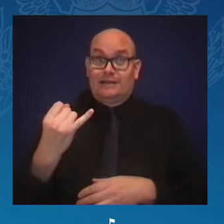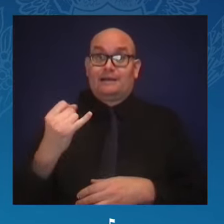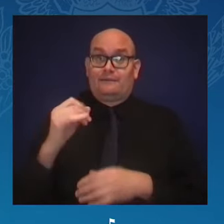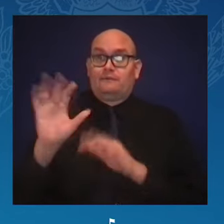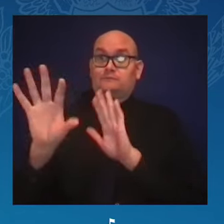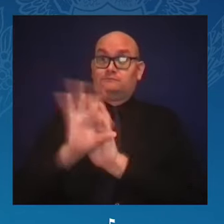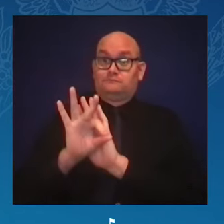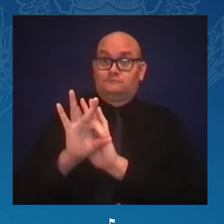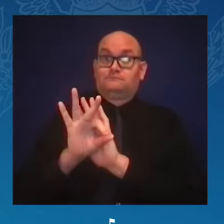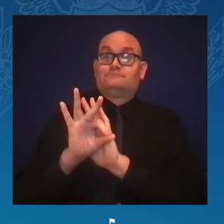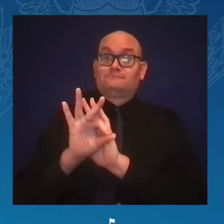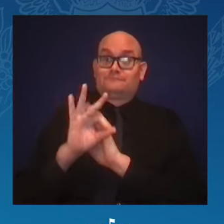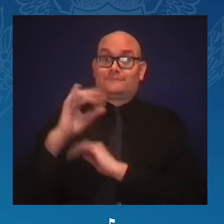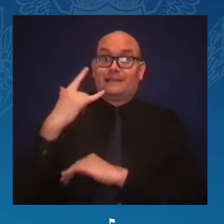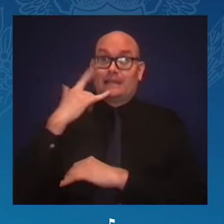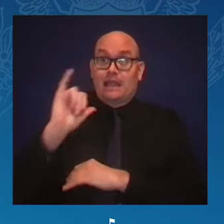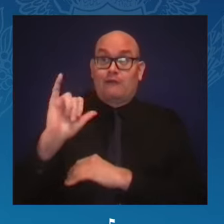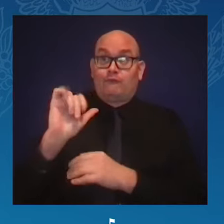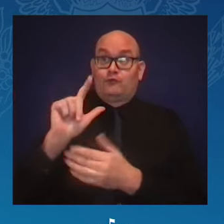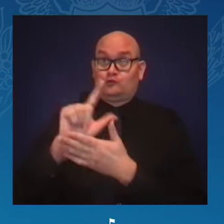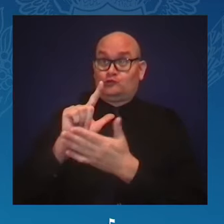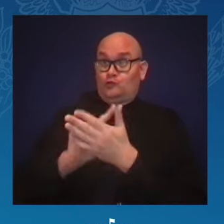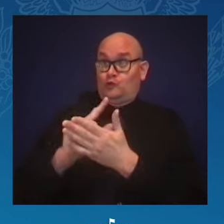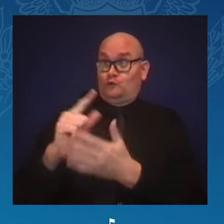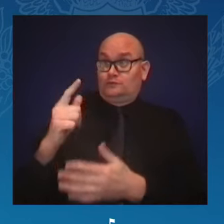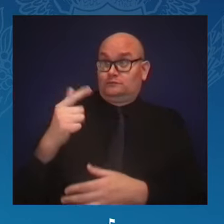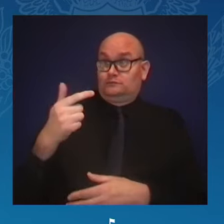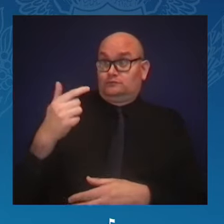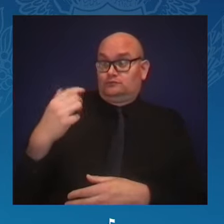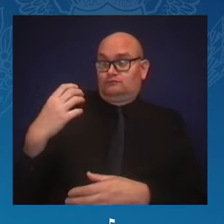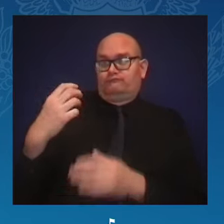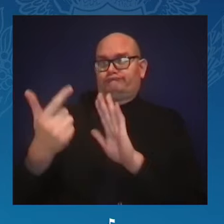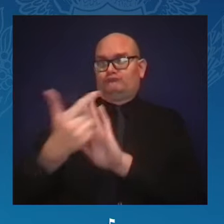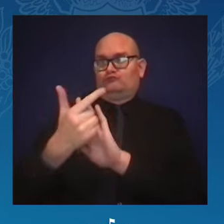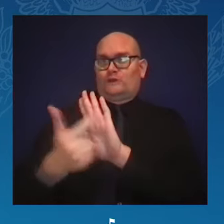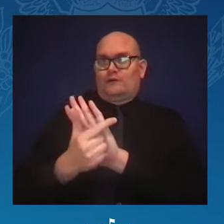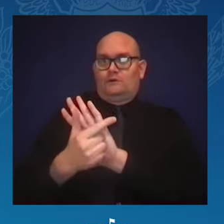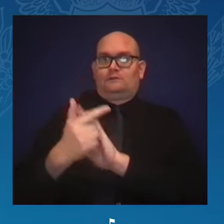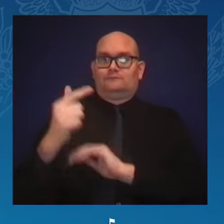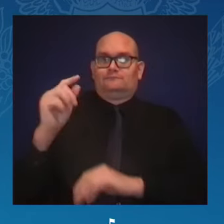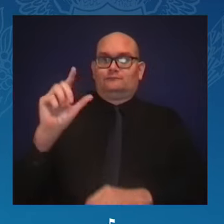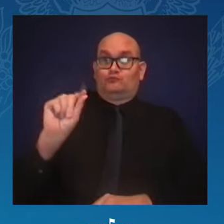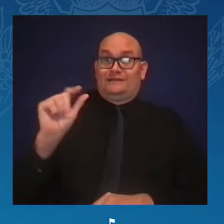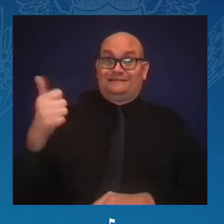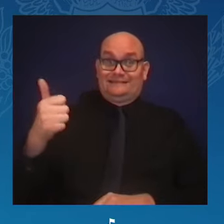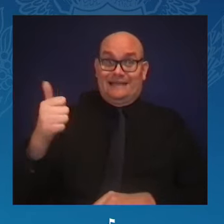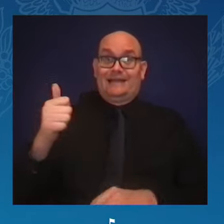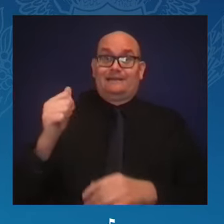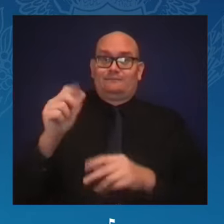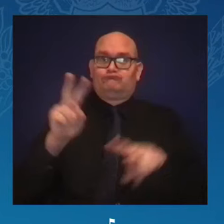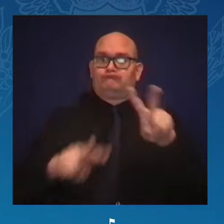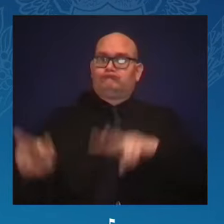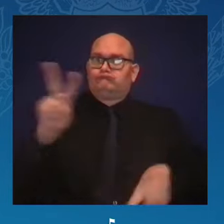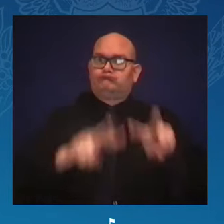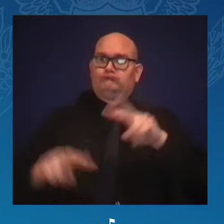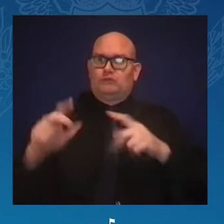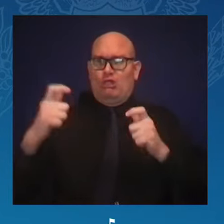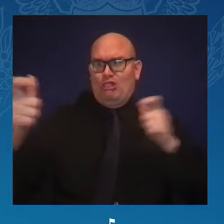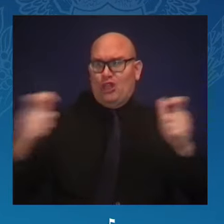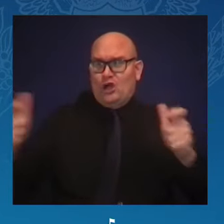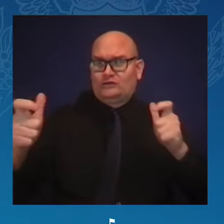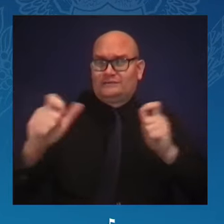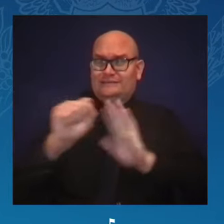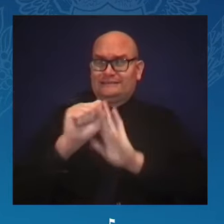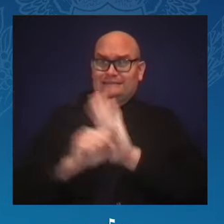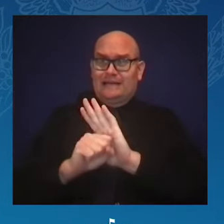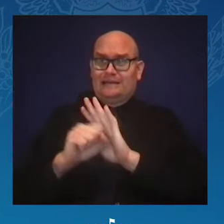While in that role, she established the state's first Bureau of Children's Justice and instituted several